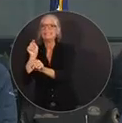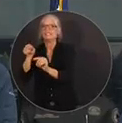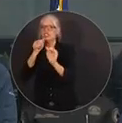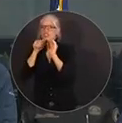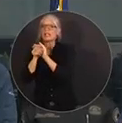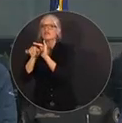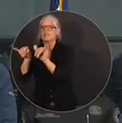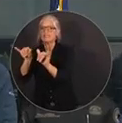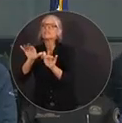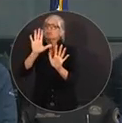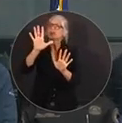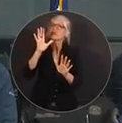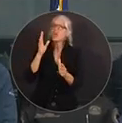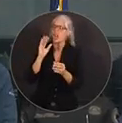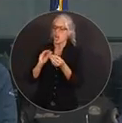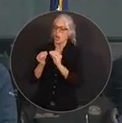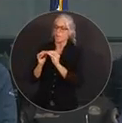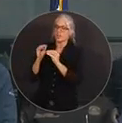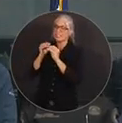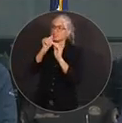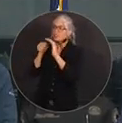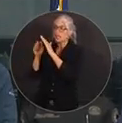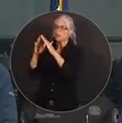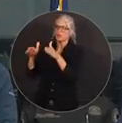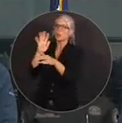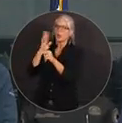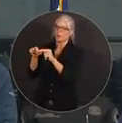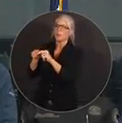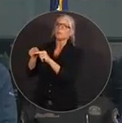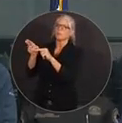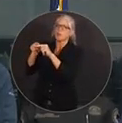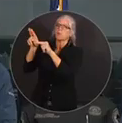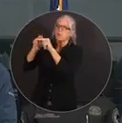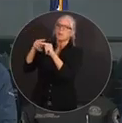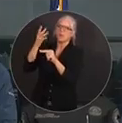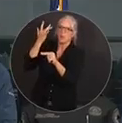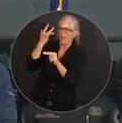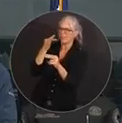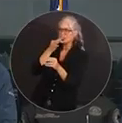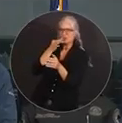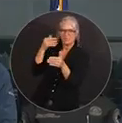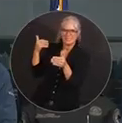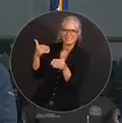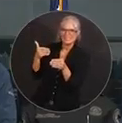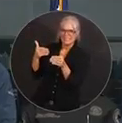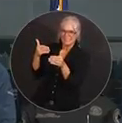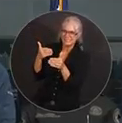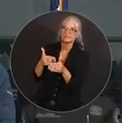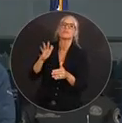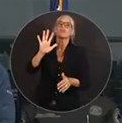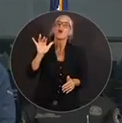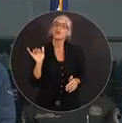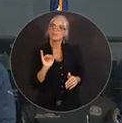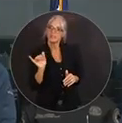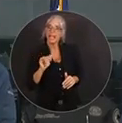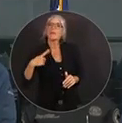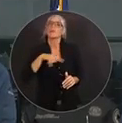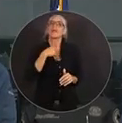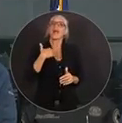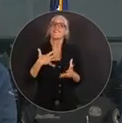that those numbers will climb and anticipation of that, we also have additional